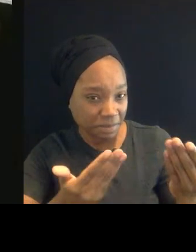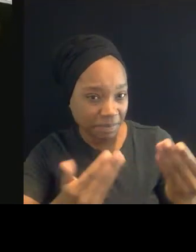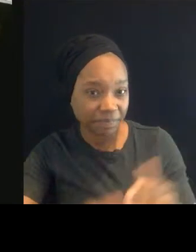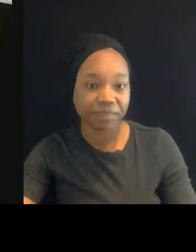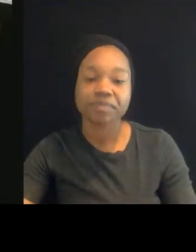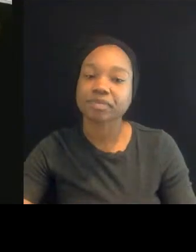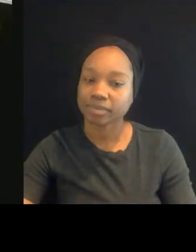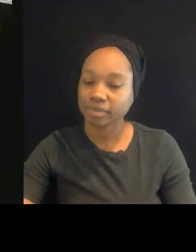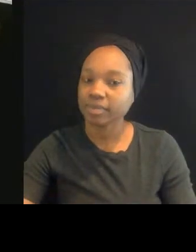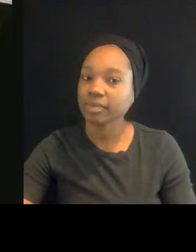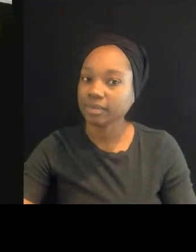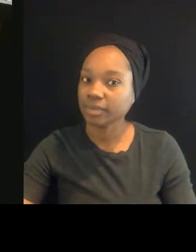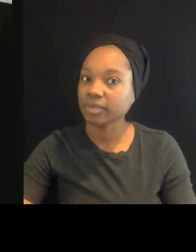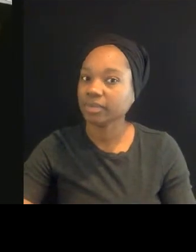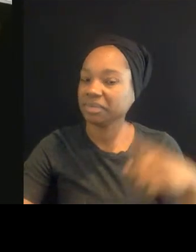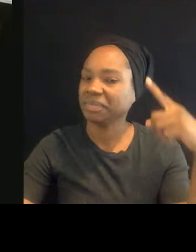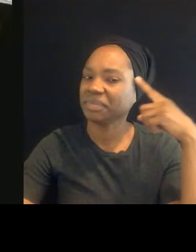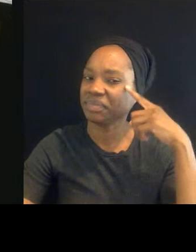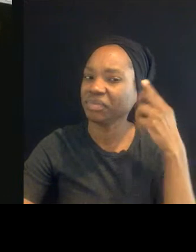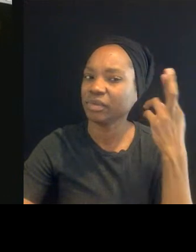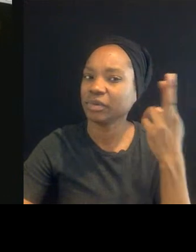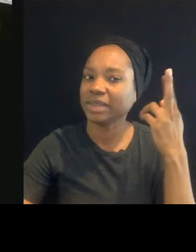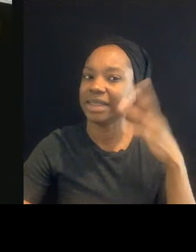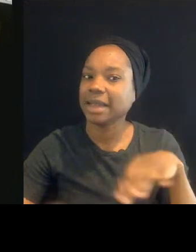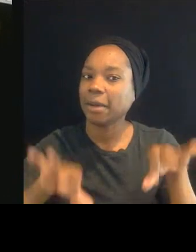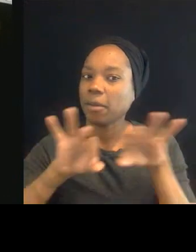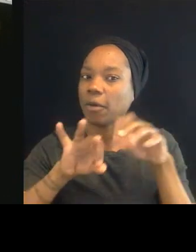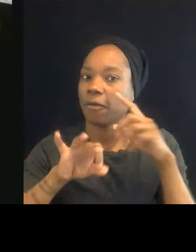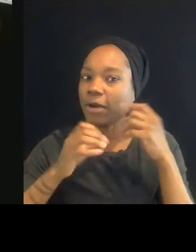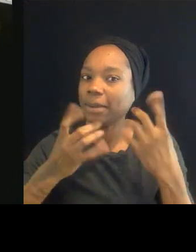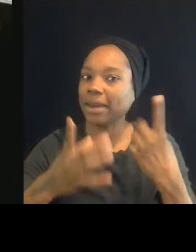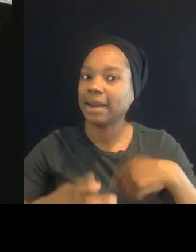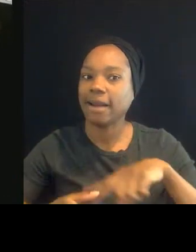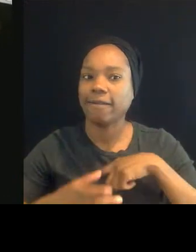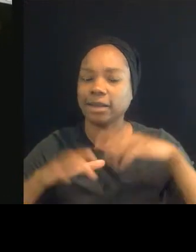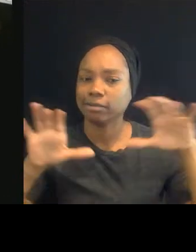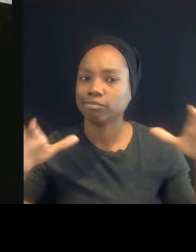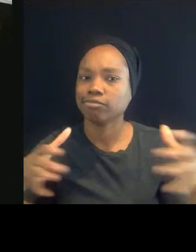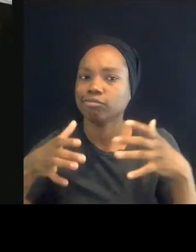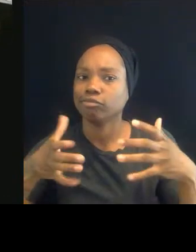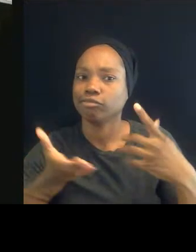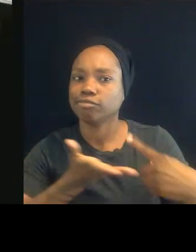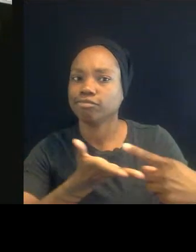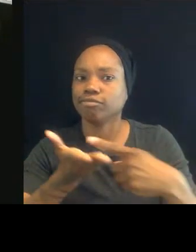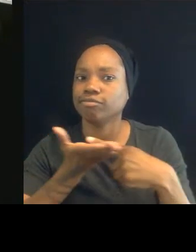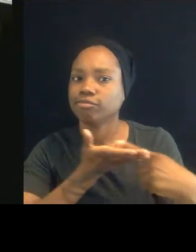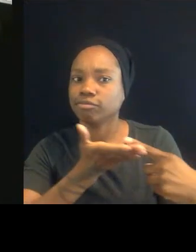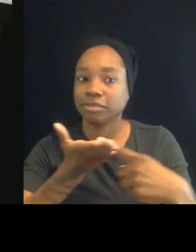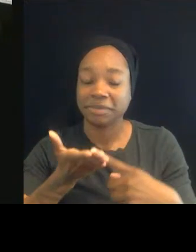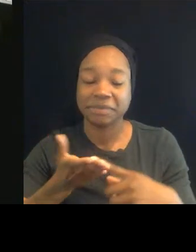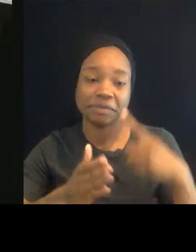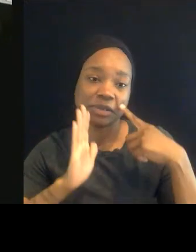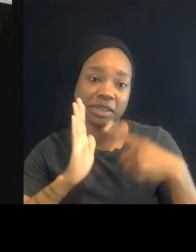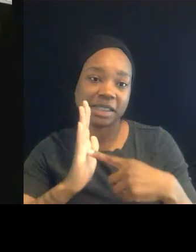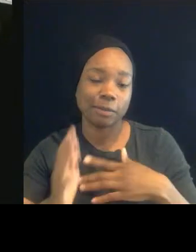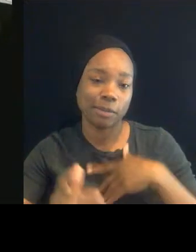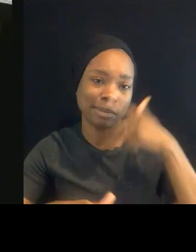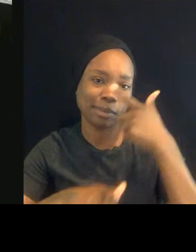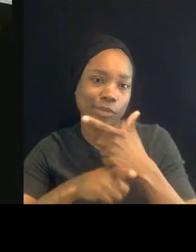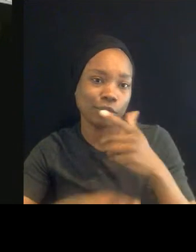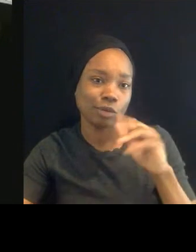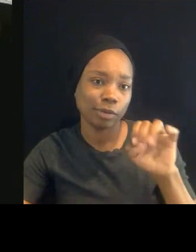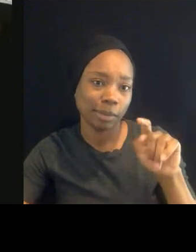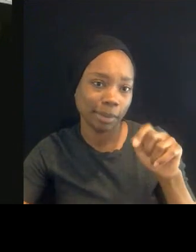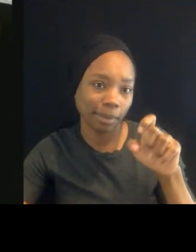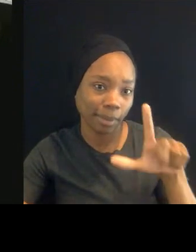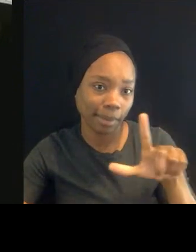so important that so many of us are in conversation. So if my brother Michael is feeling a